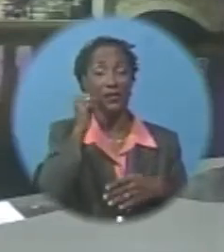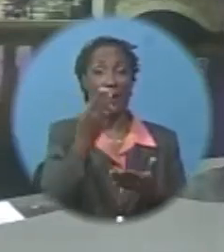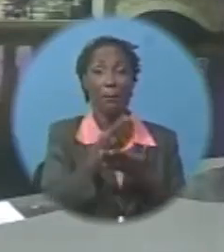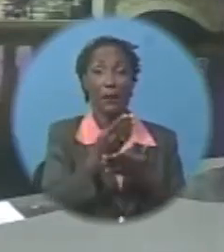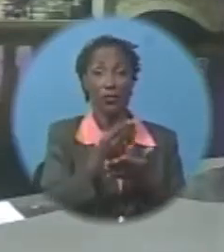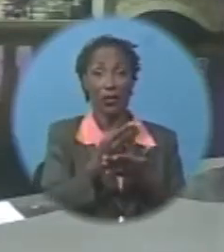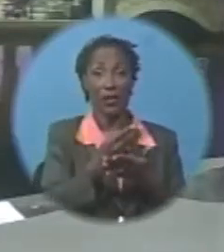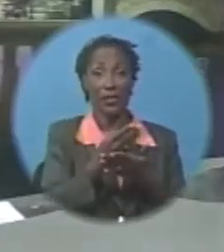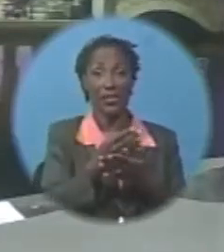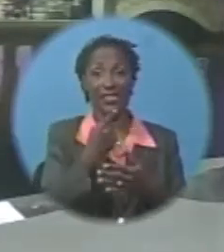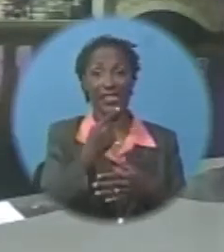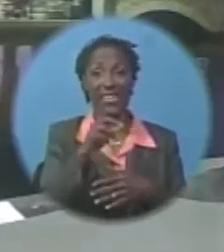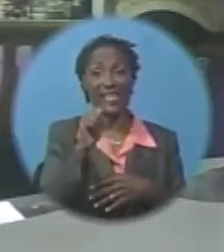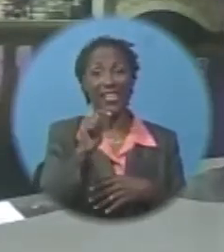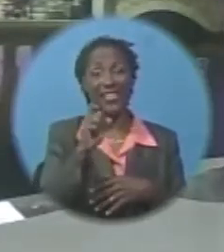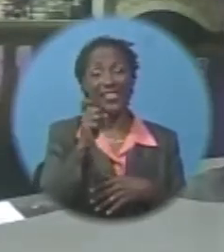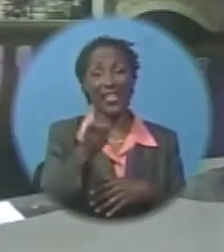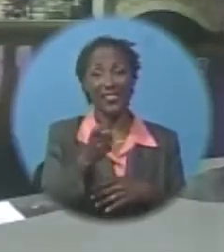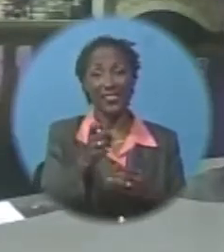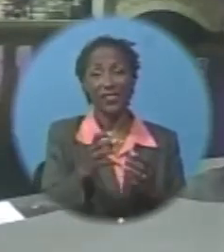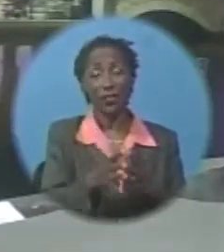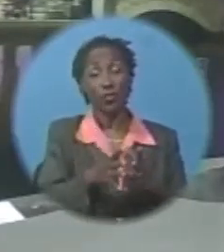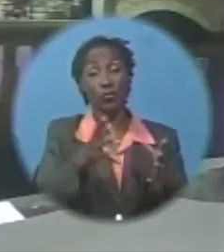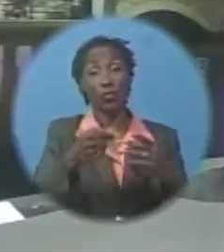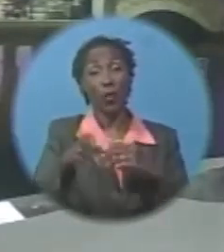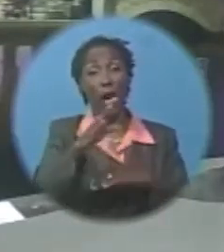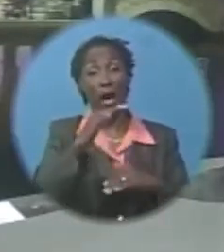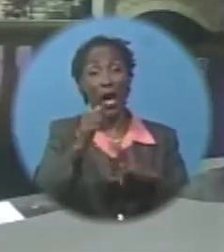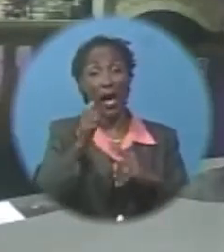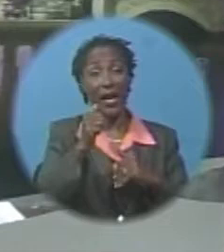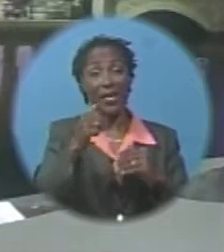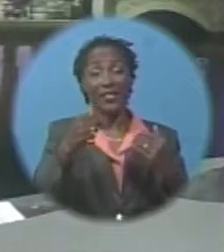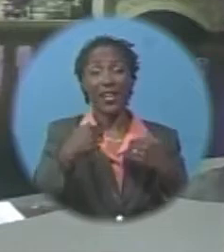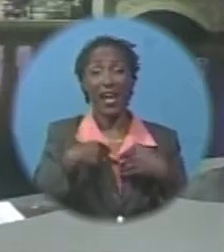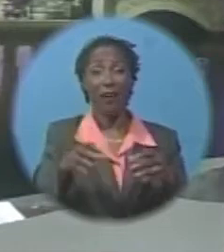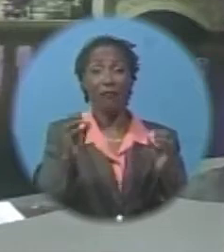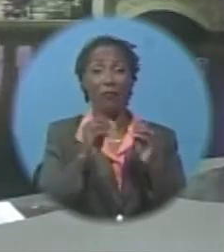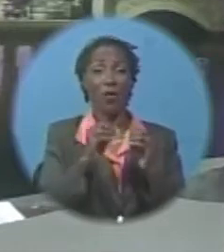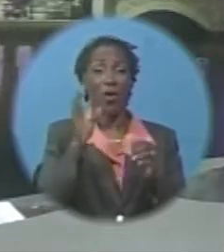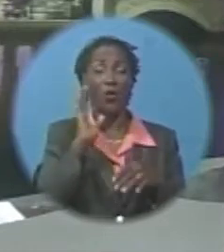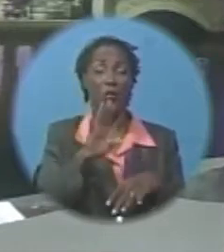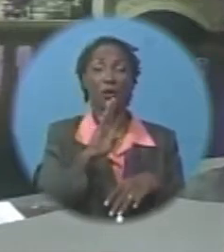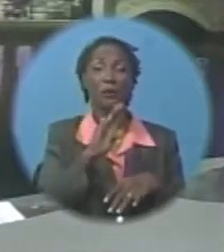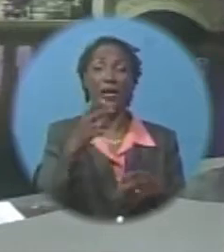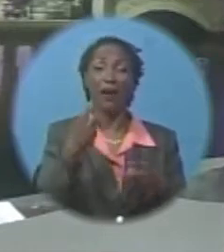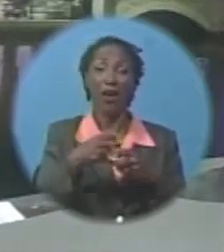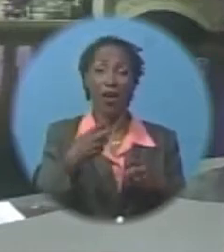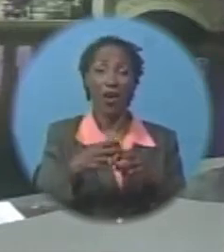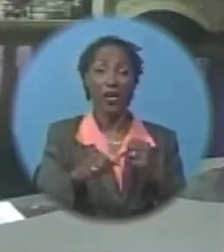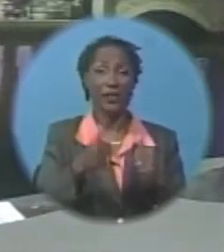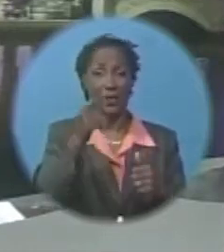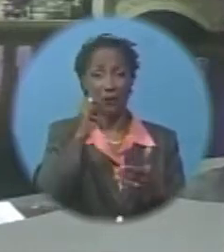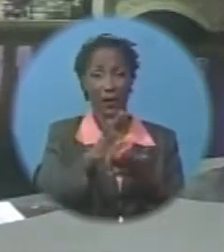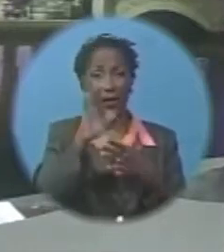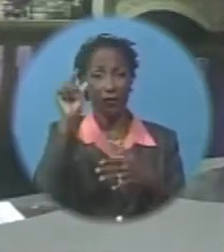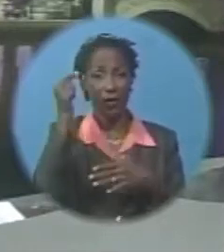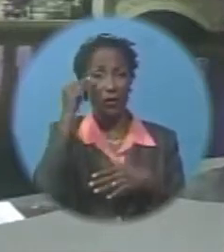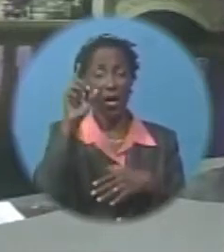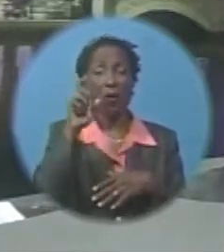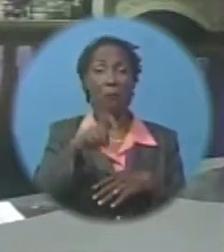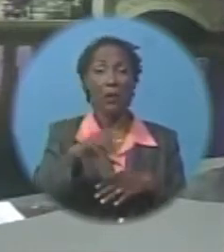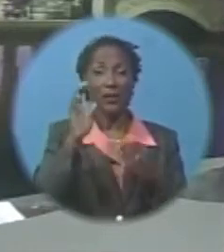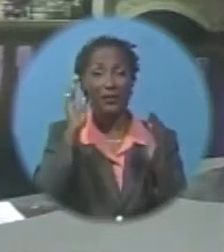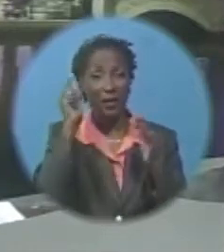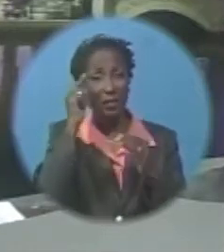They say taxes are already too high and to further raise them will cause more hardship. They believe government must take poor people into